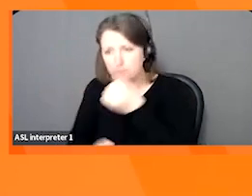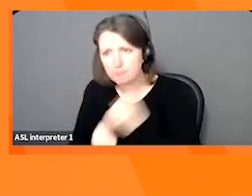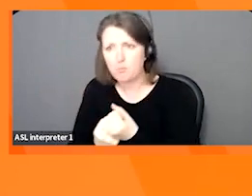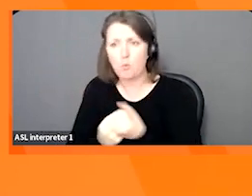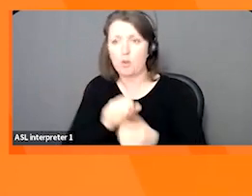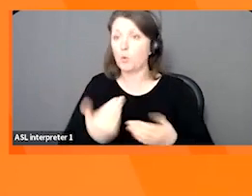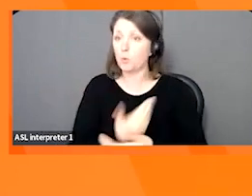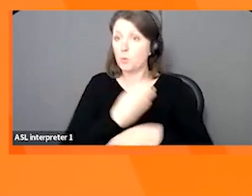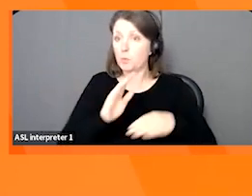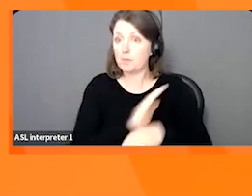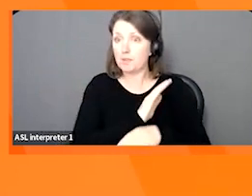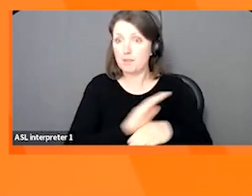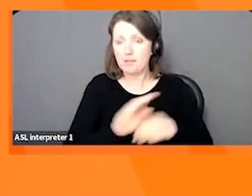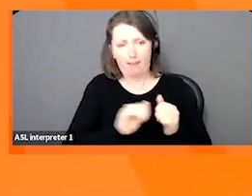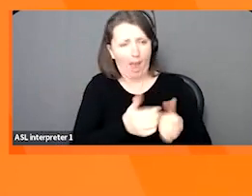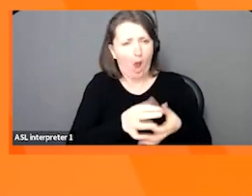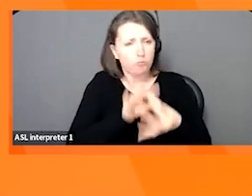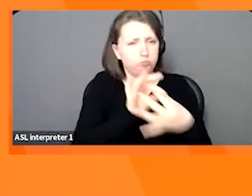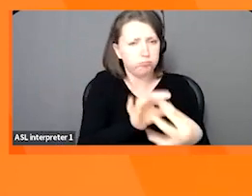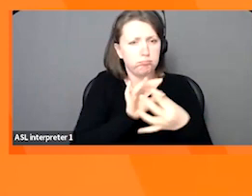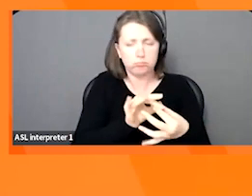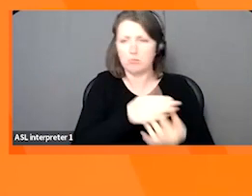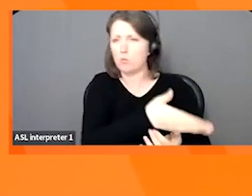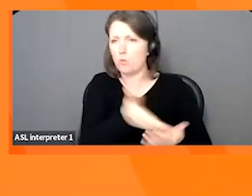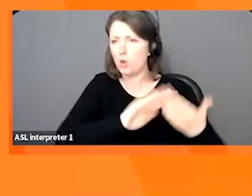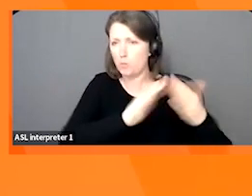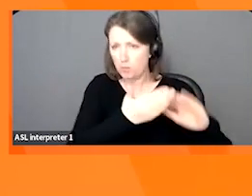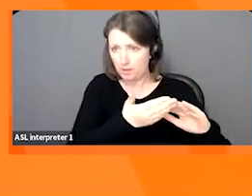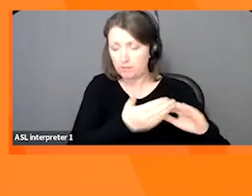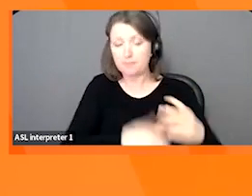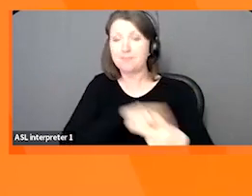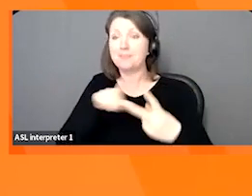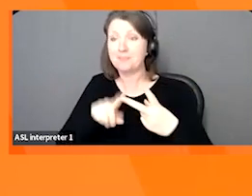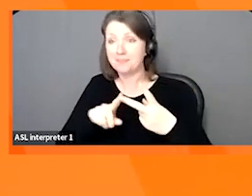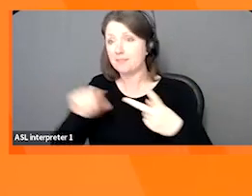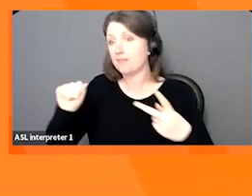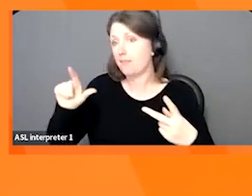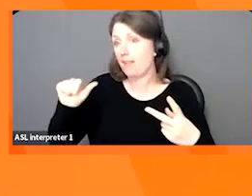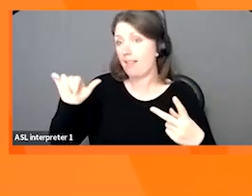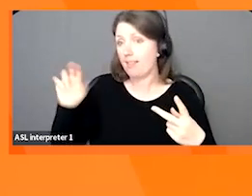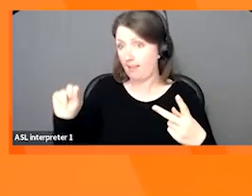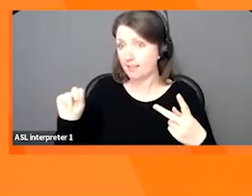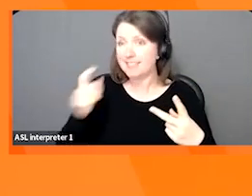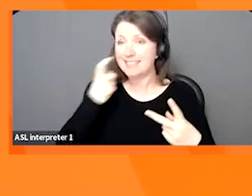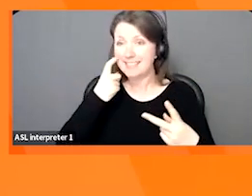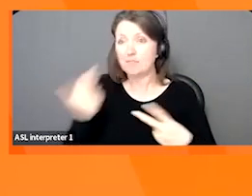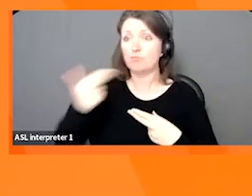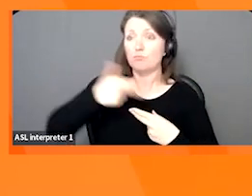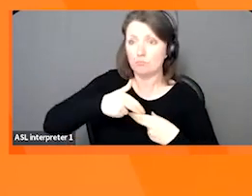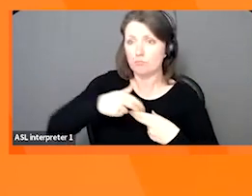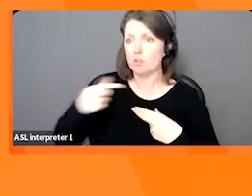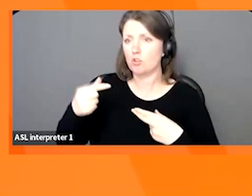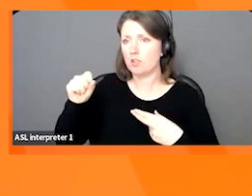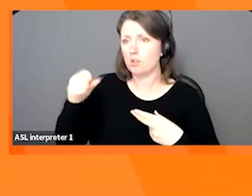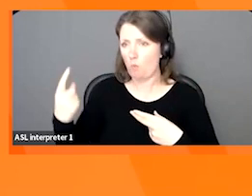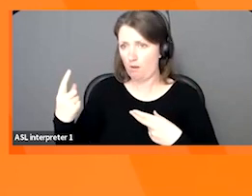And with Linda here today is Alain Pickard and Alain recently joined GS1 Canada as an advisor